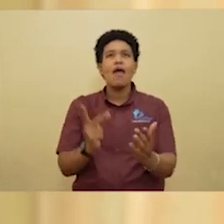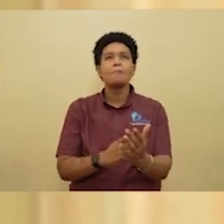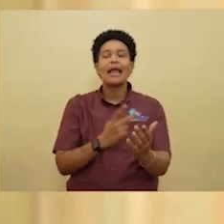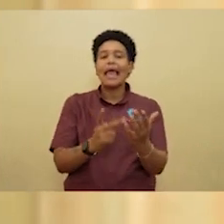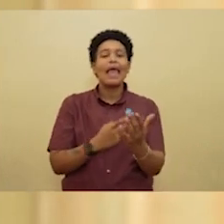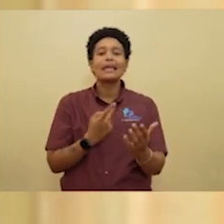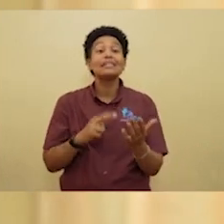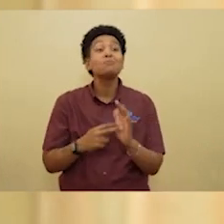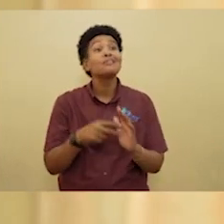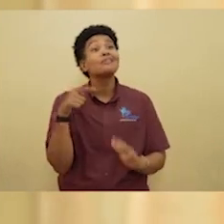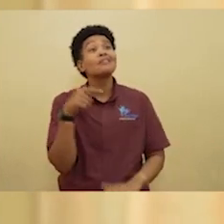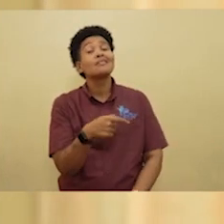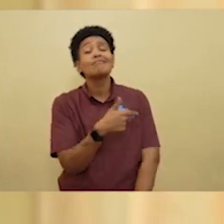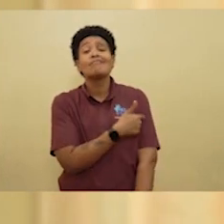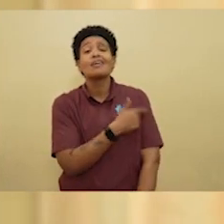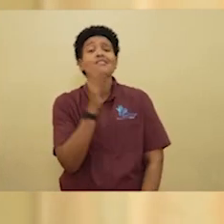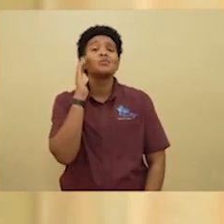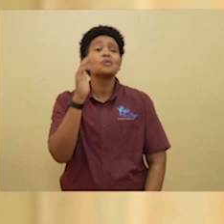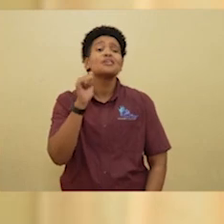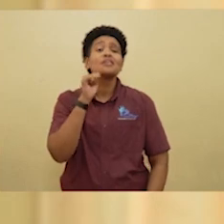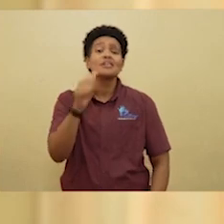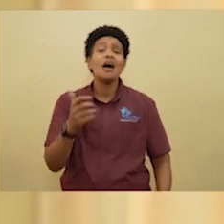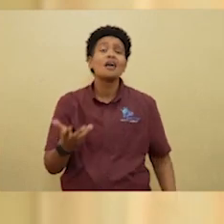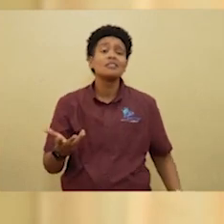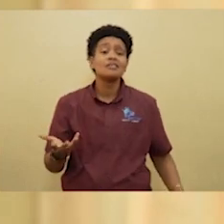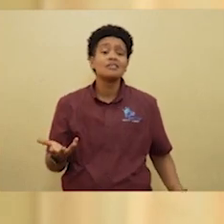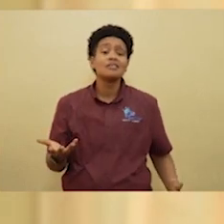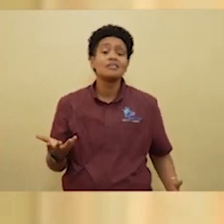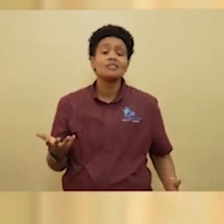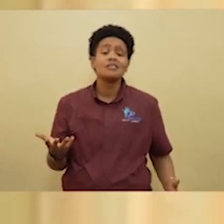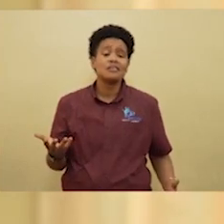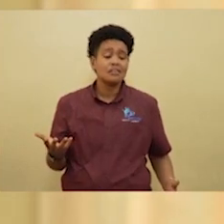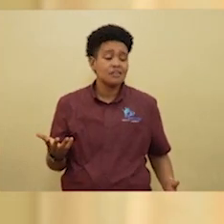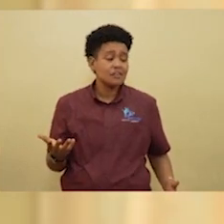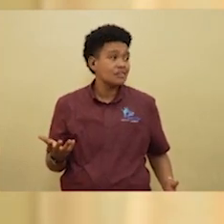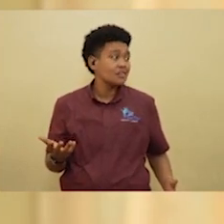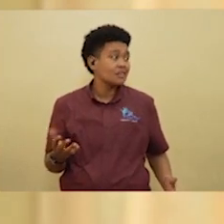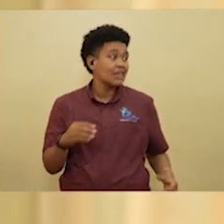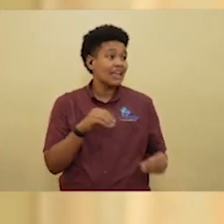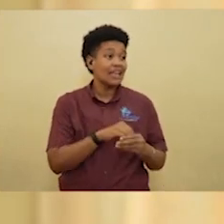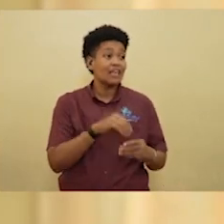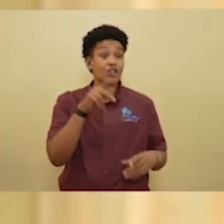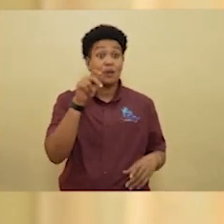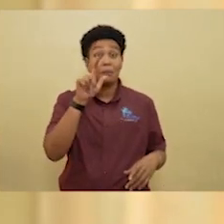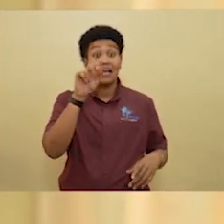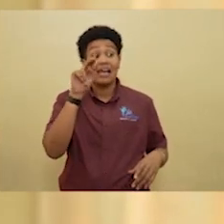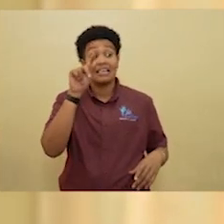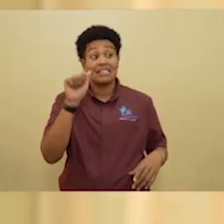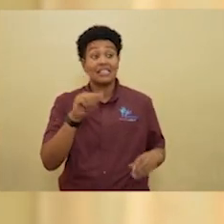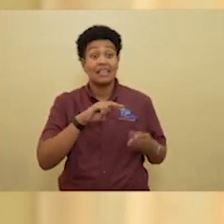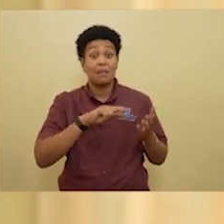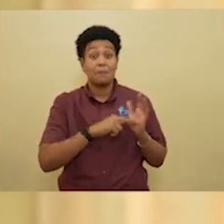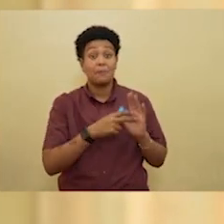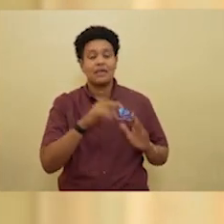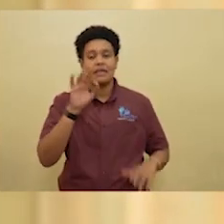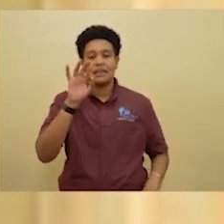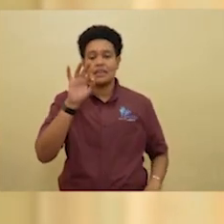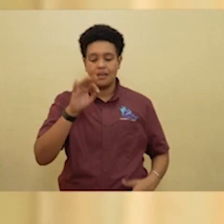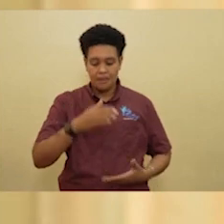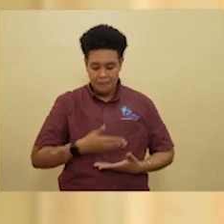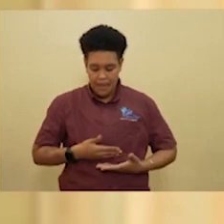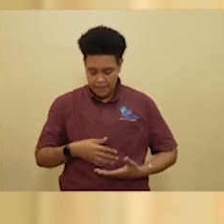that this vaccine will not cross over into the placenta and, therefore, the fetus is protected.